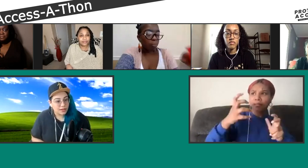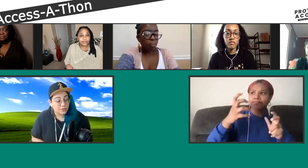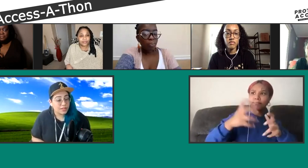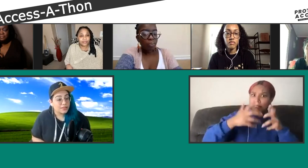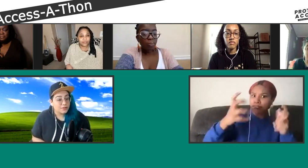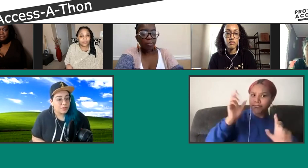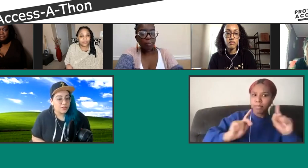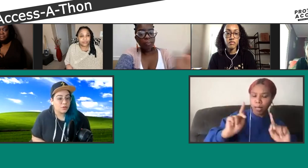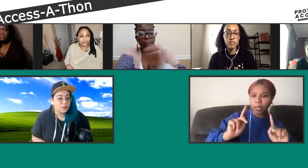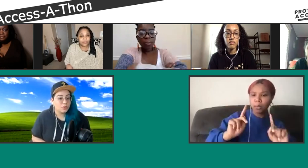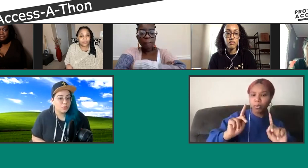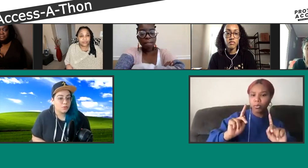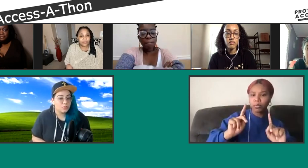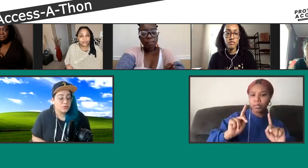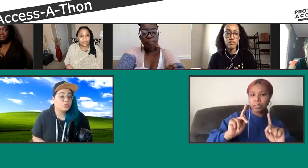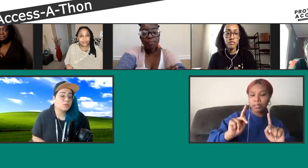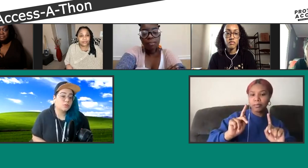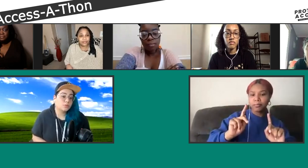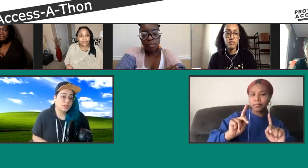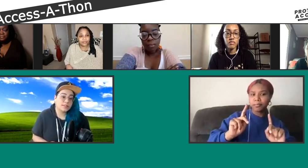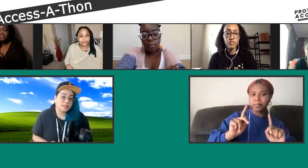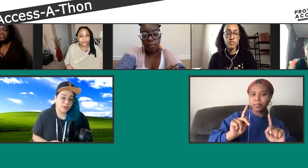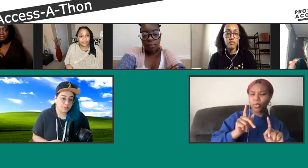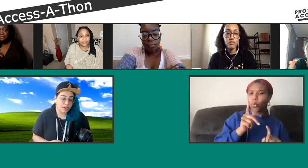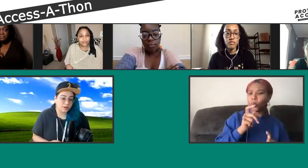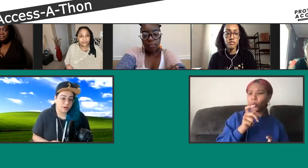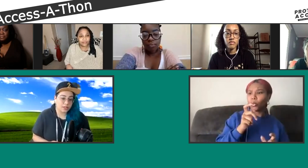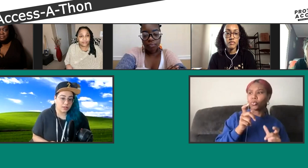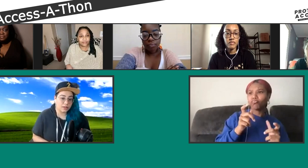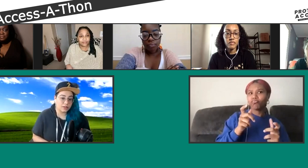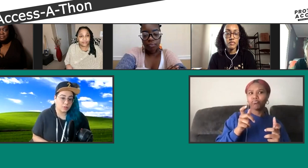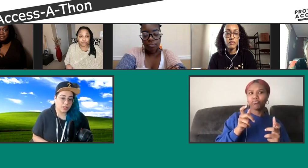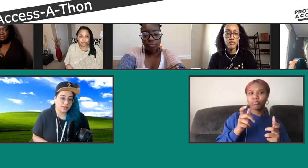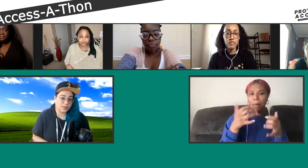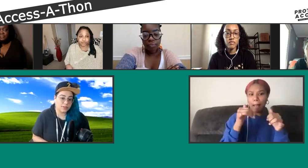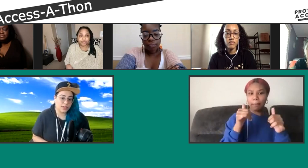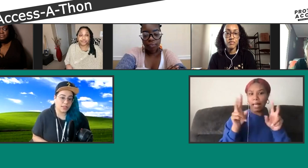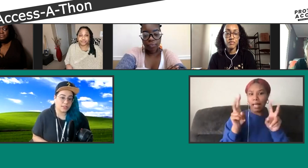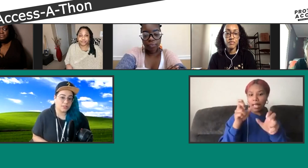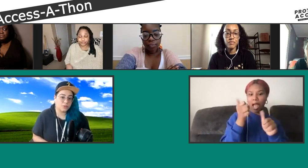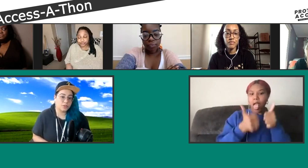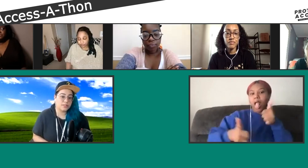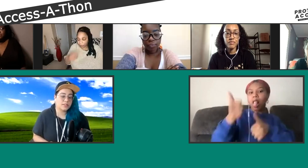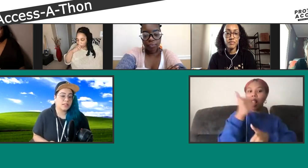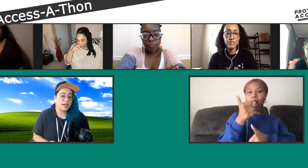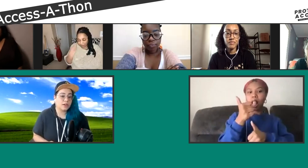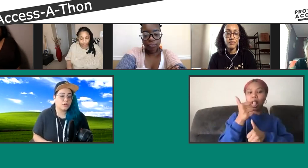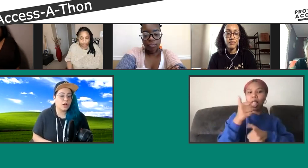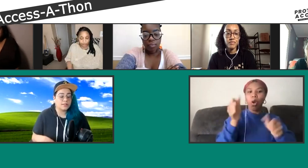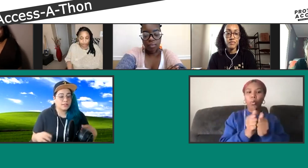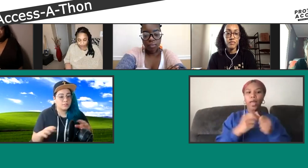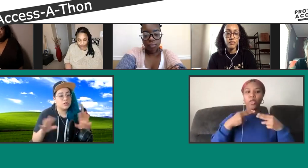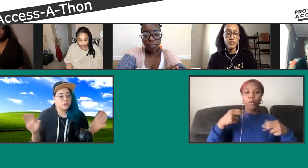I would like there to be who do place some kind of hierarchy on human lives. And we see that